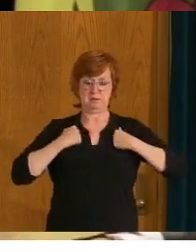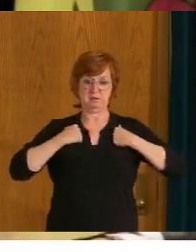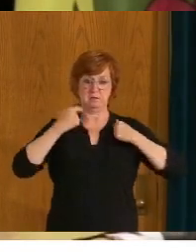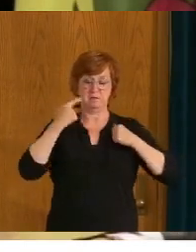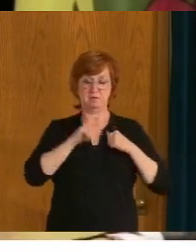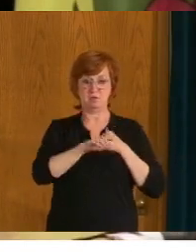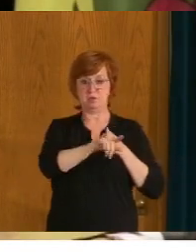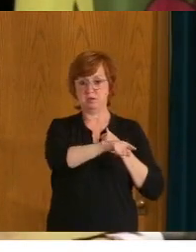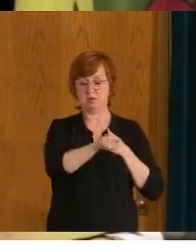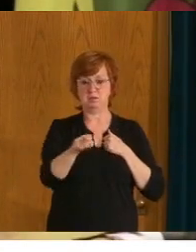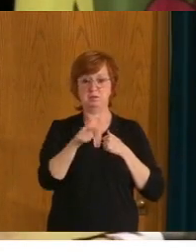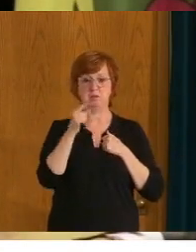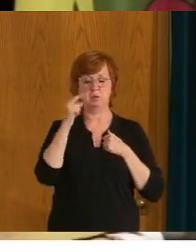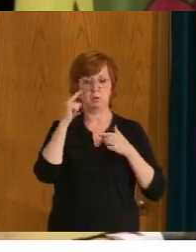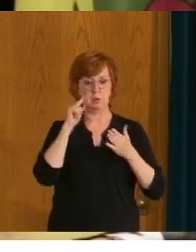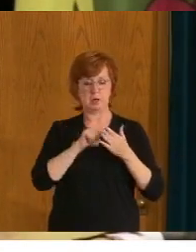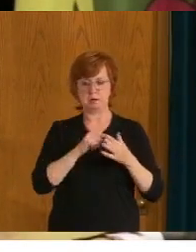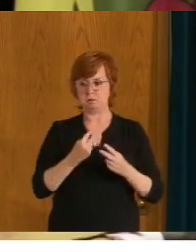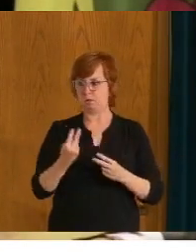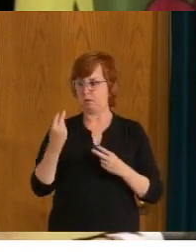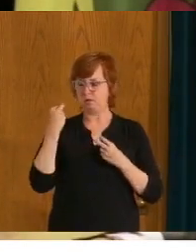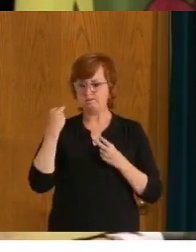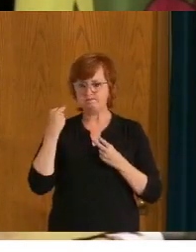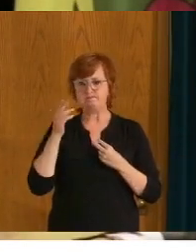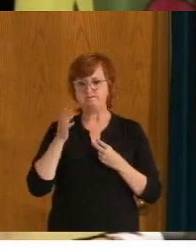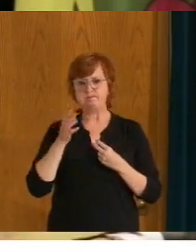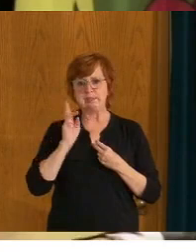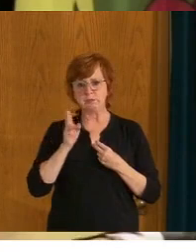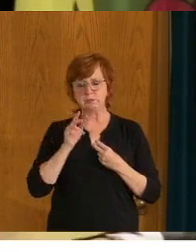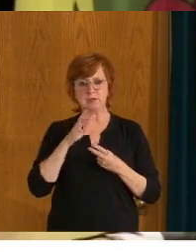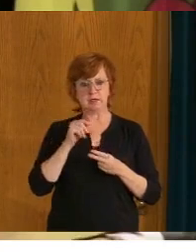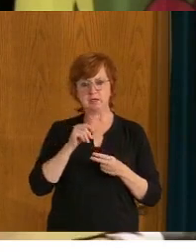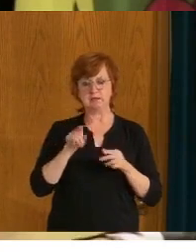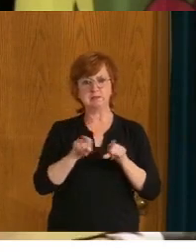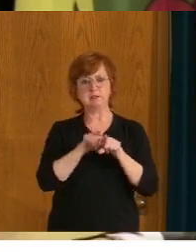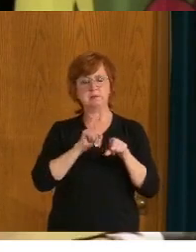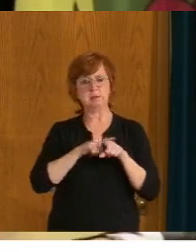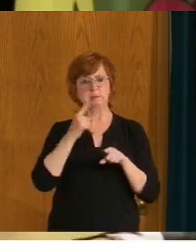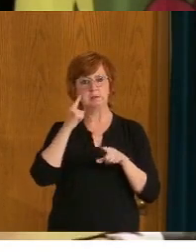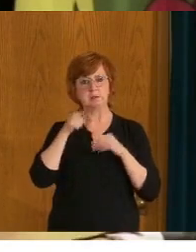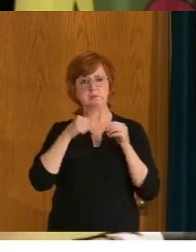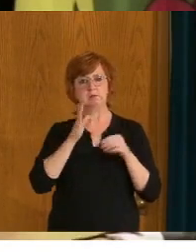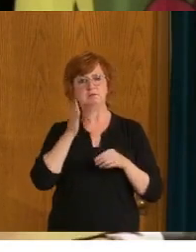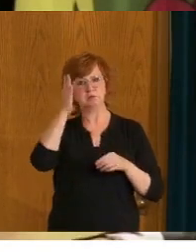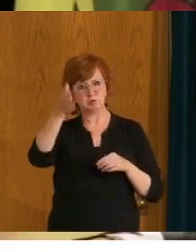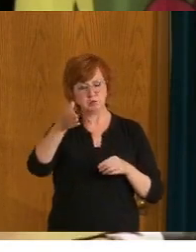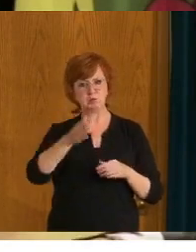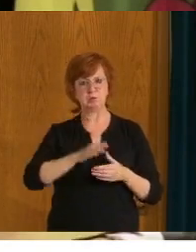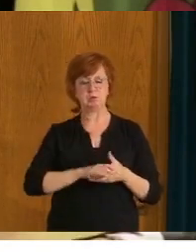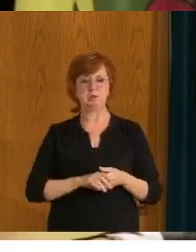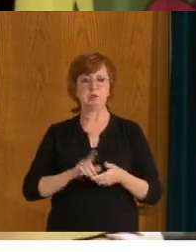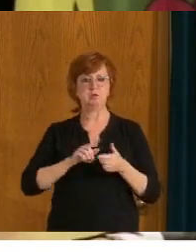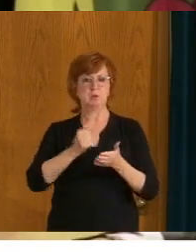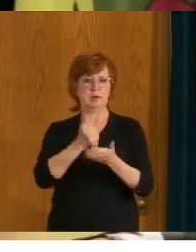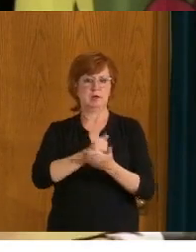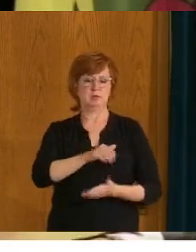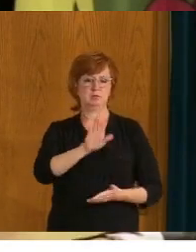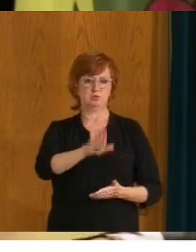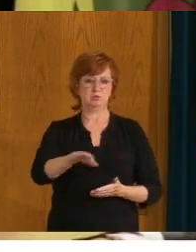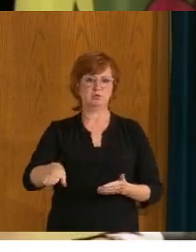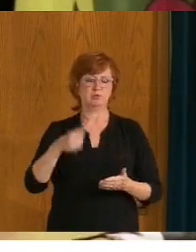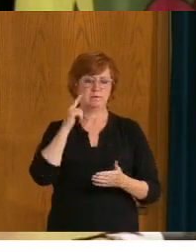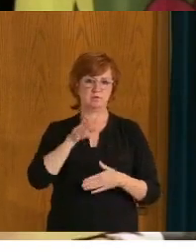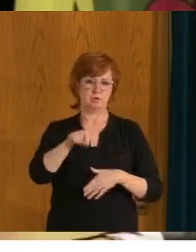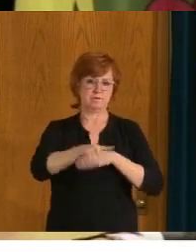recognize our past, but also, uh, filled with school supplies to, uh, you know, to, to help those as we, as we move forward, uh, into the